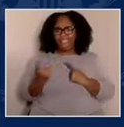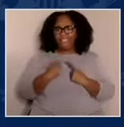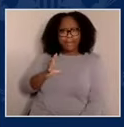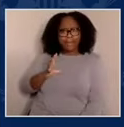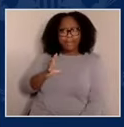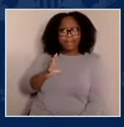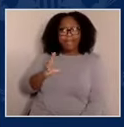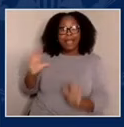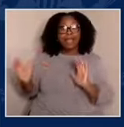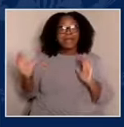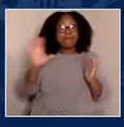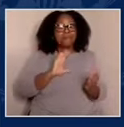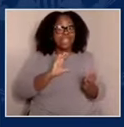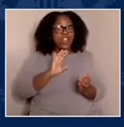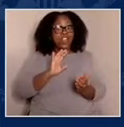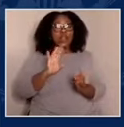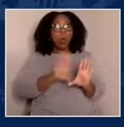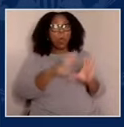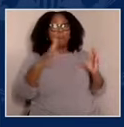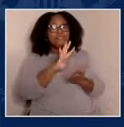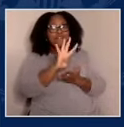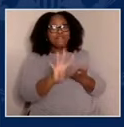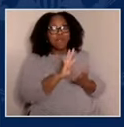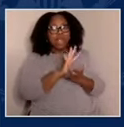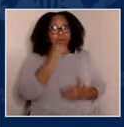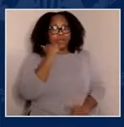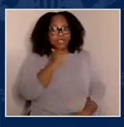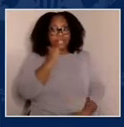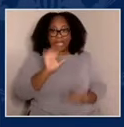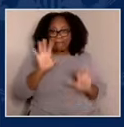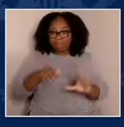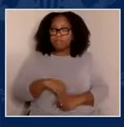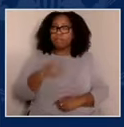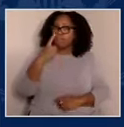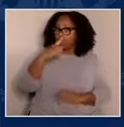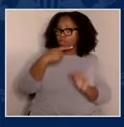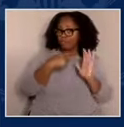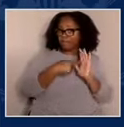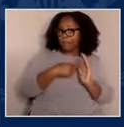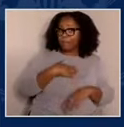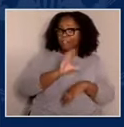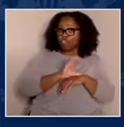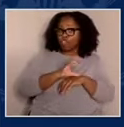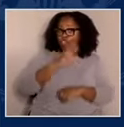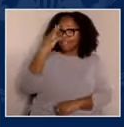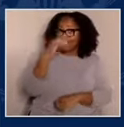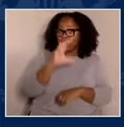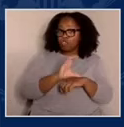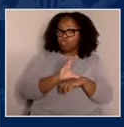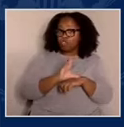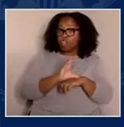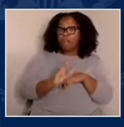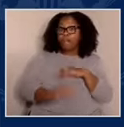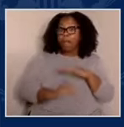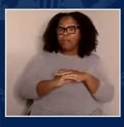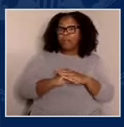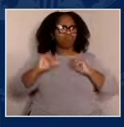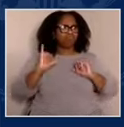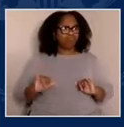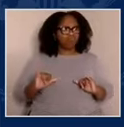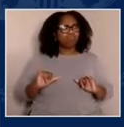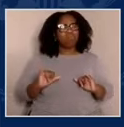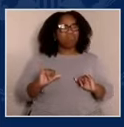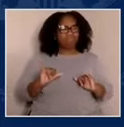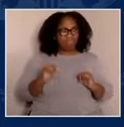stand here. The next number of people, the church I go to, my Catholic church, they don't allow more than 40% of the people are, to come into the